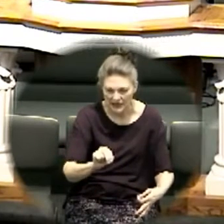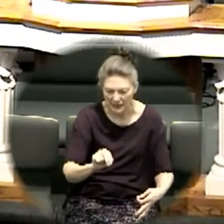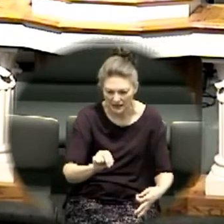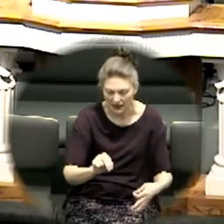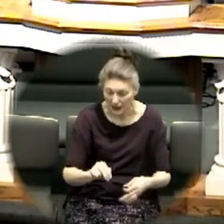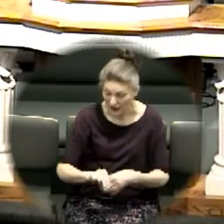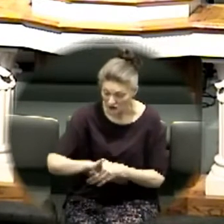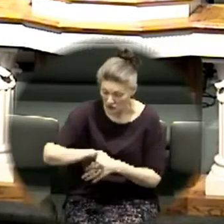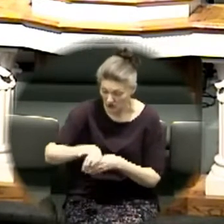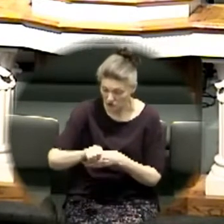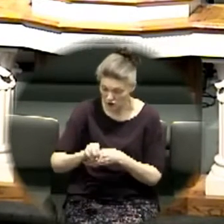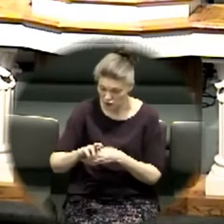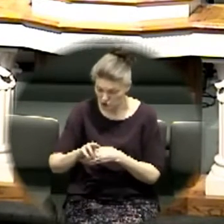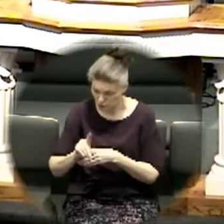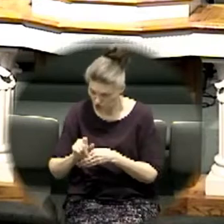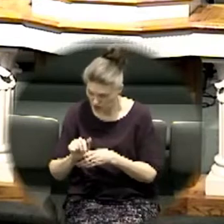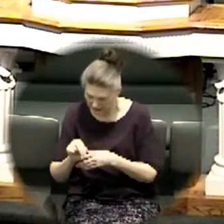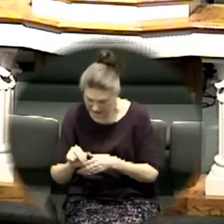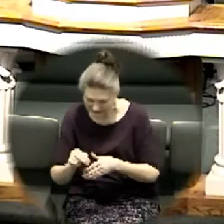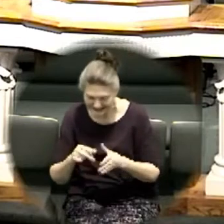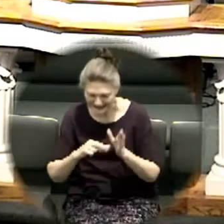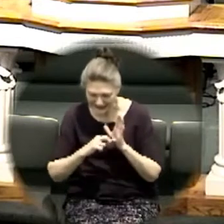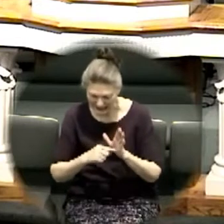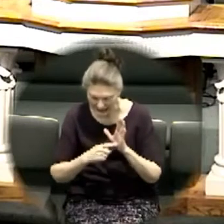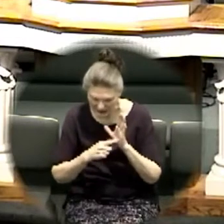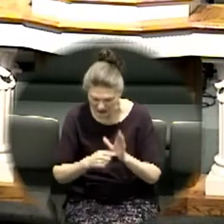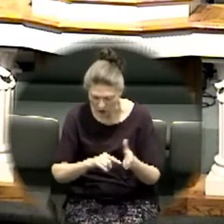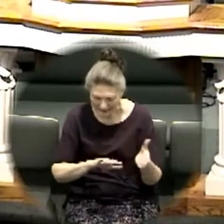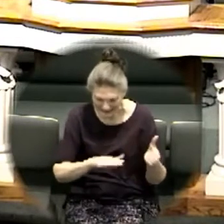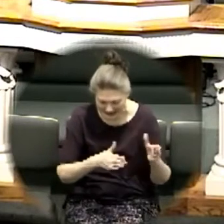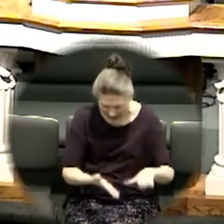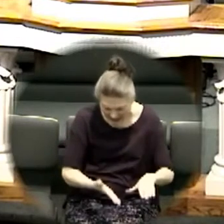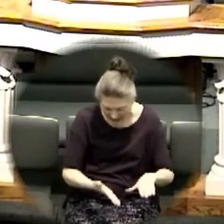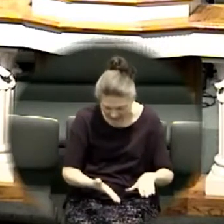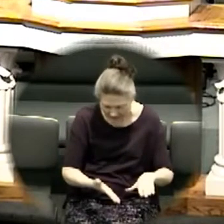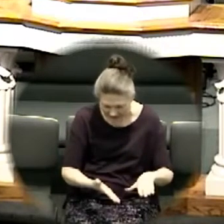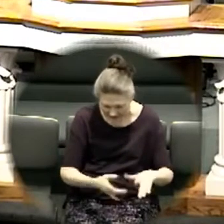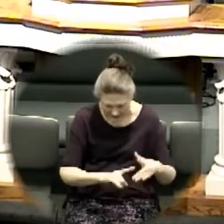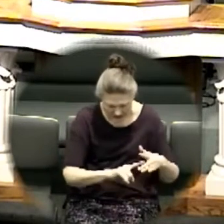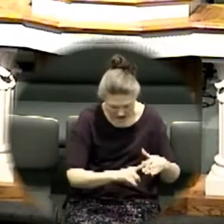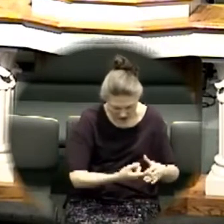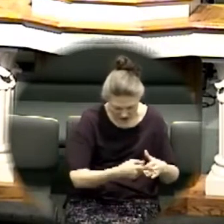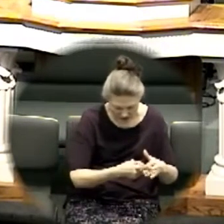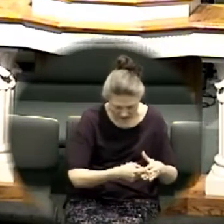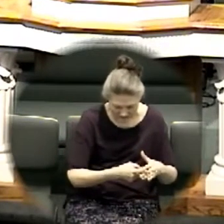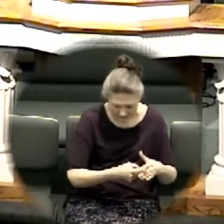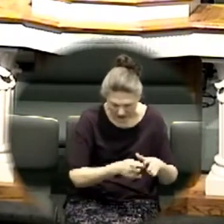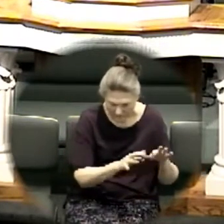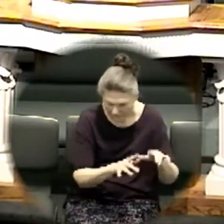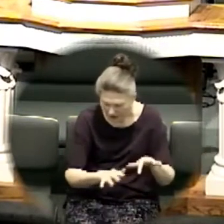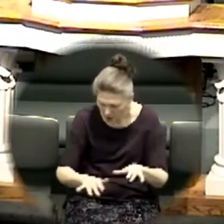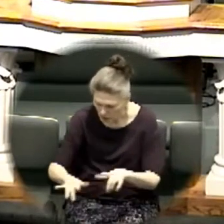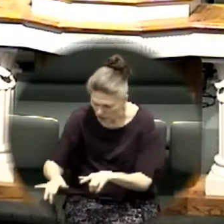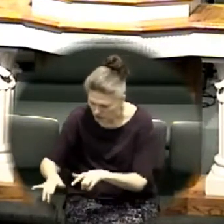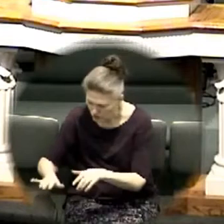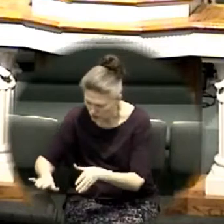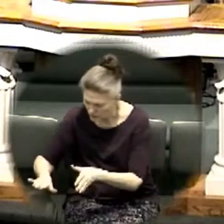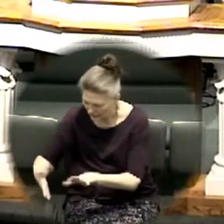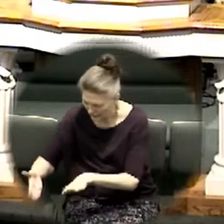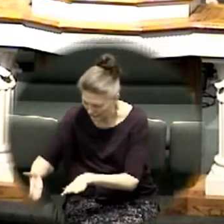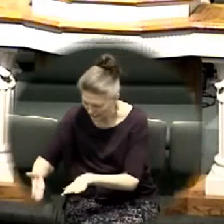death and judgment in the Bible the Jordan starts at judgment and it flows into death